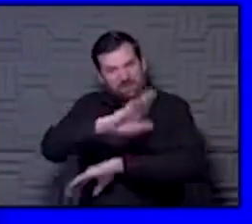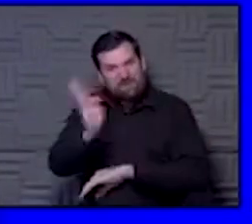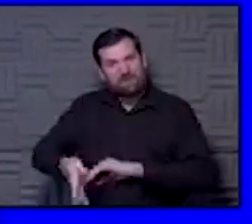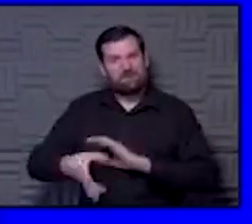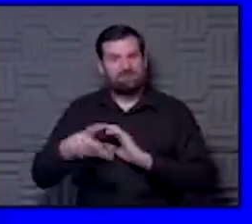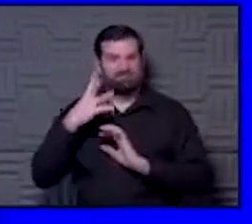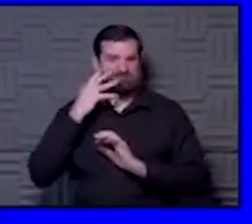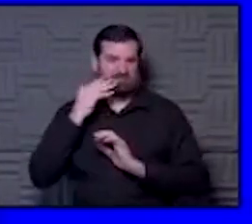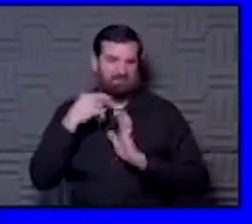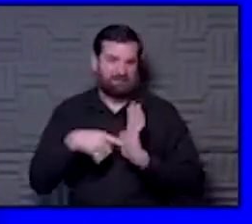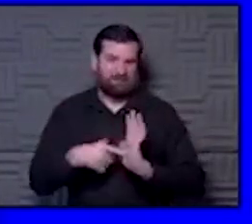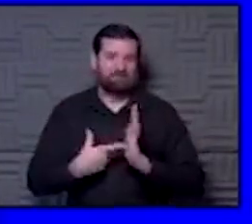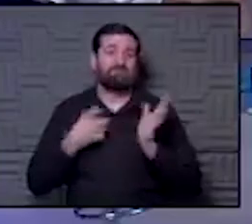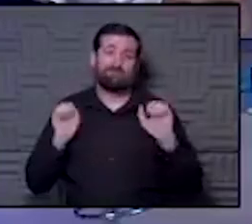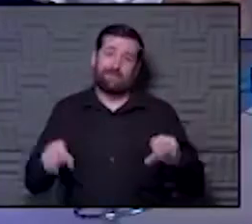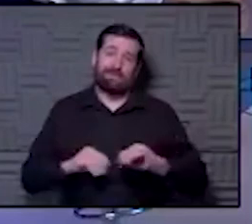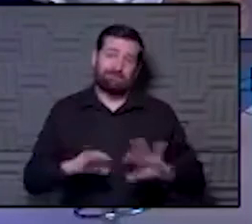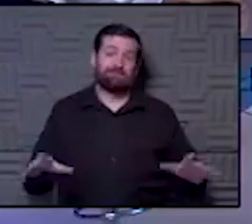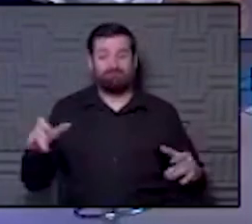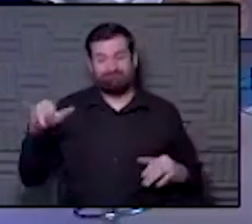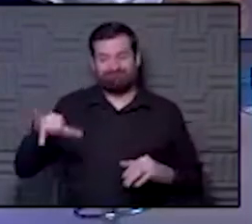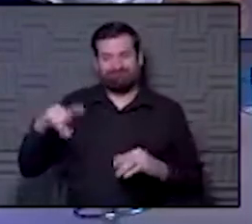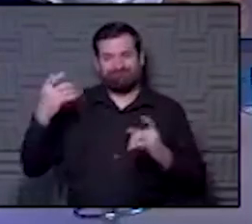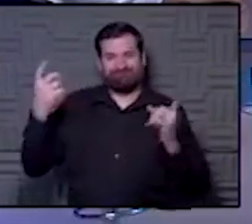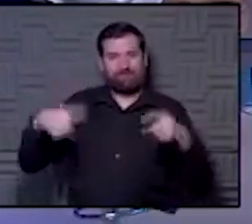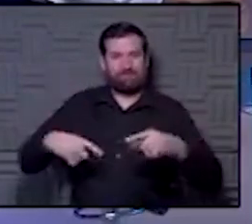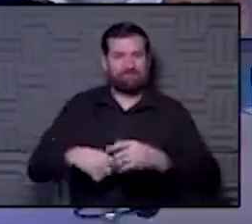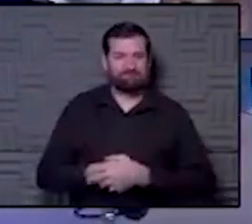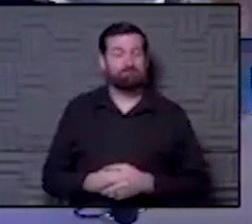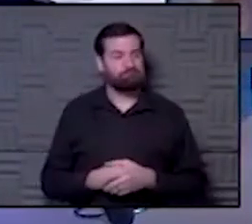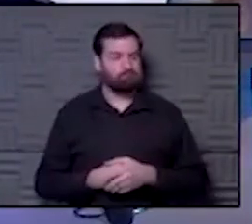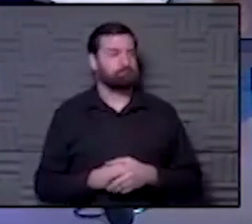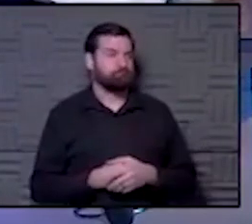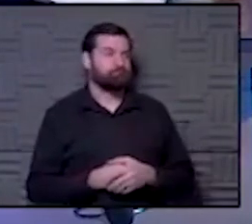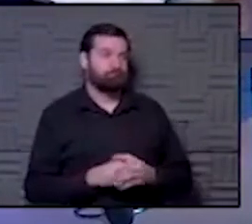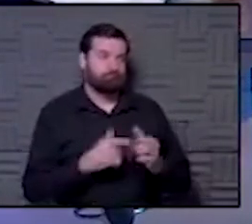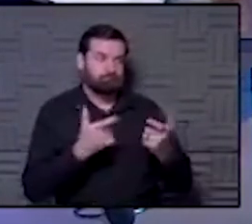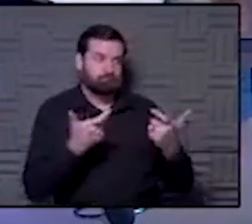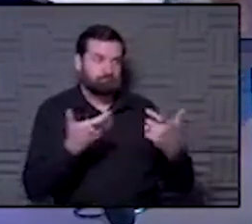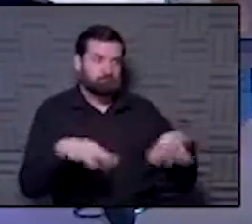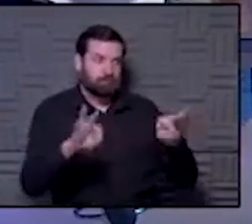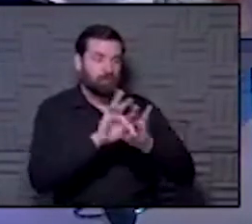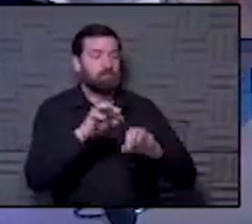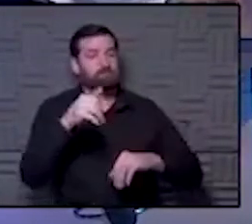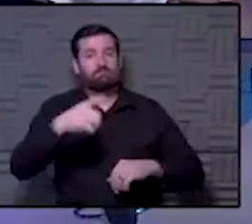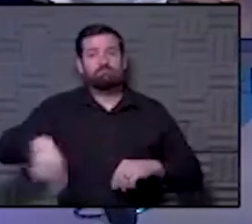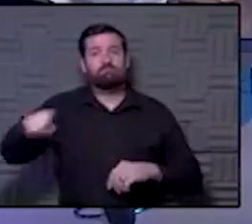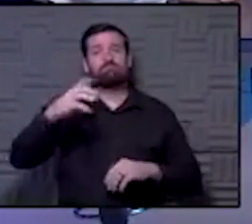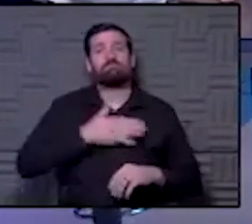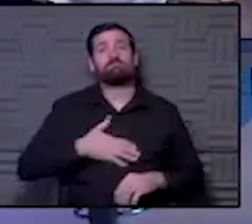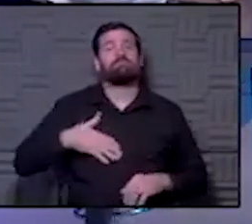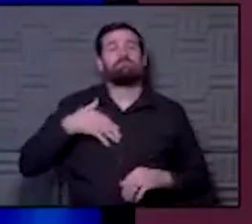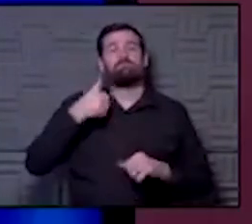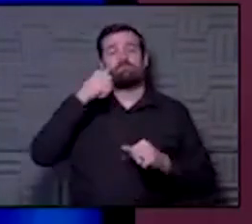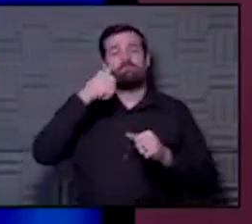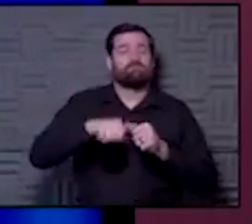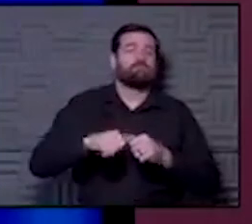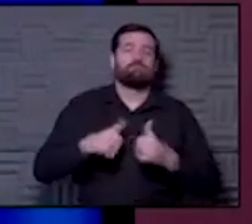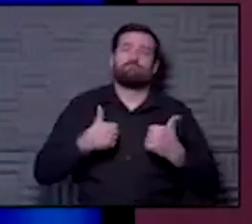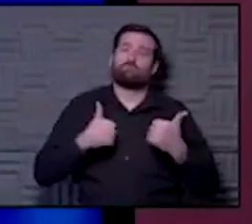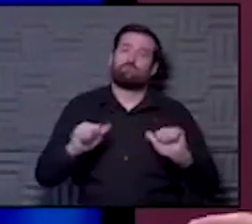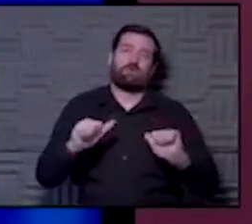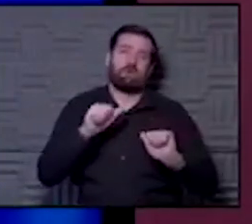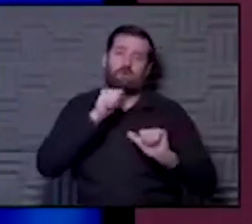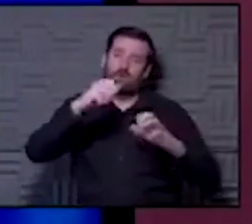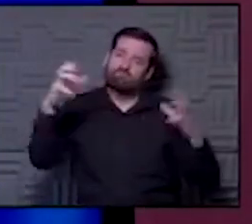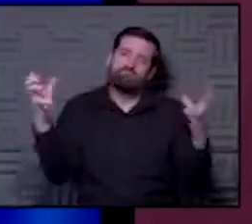can spread the disease, and this is what happens. Yeah, and that's a big deal. And so everybody just needs to remember, please try not to gather in those groups.